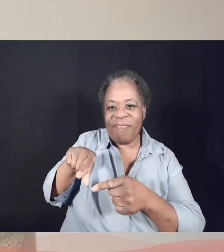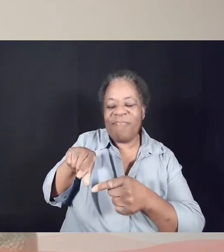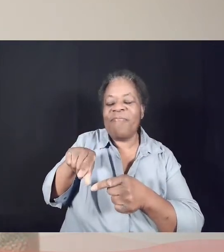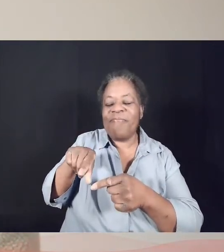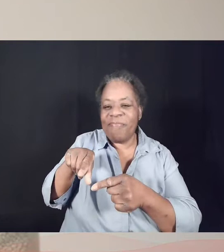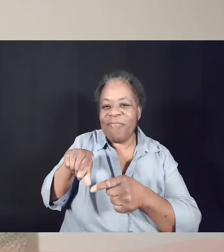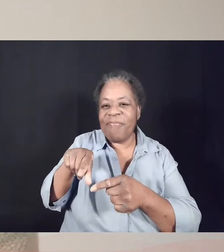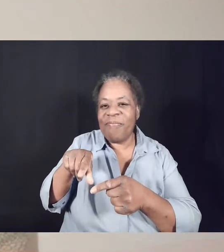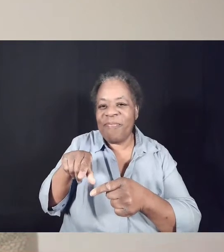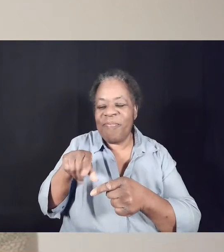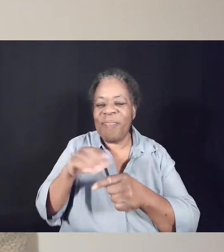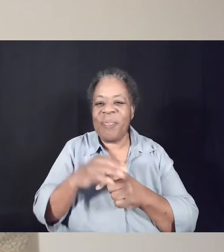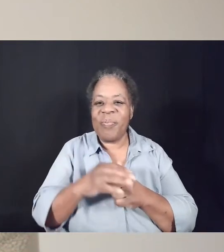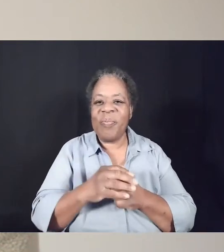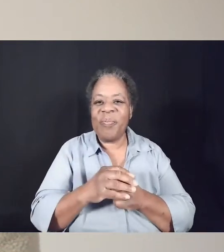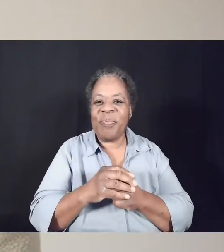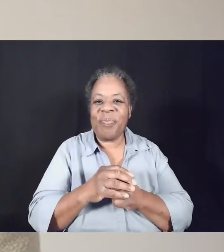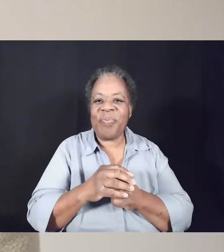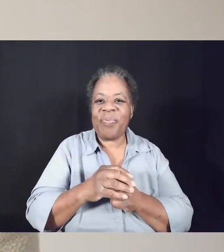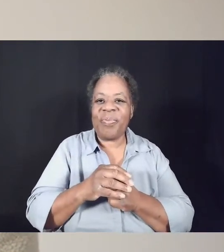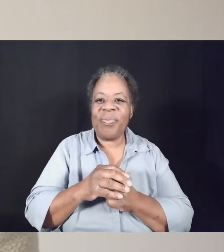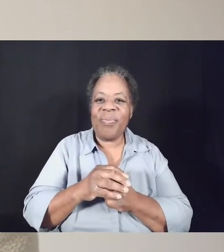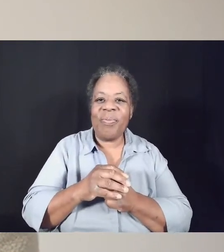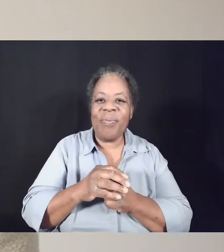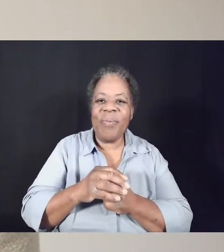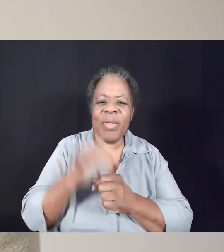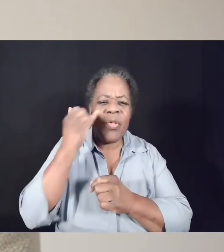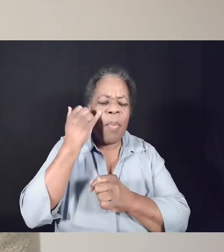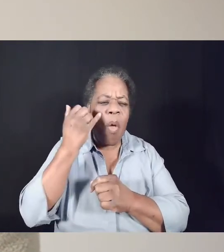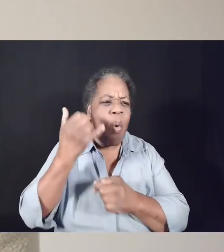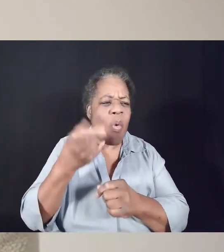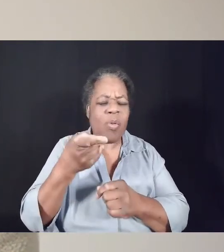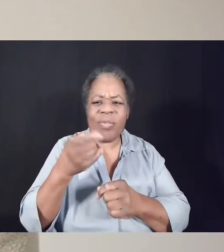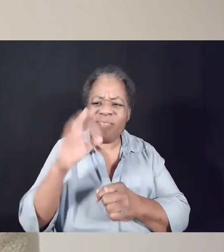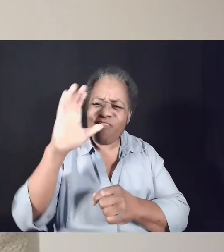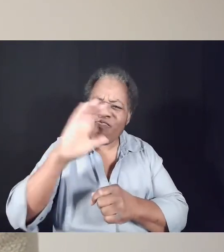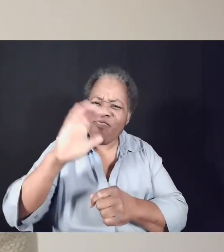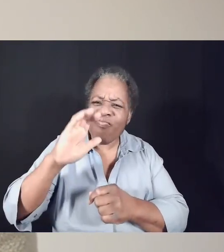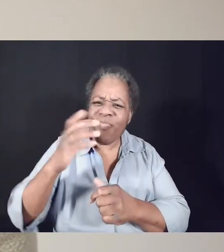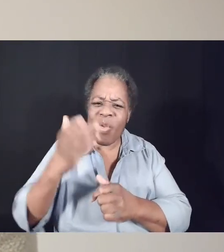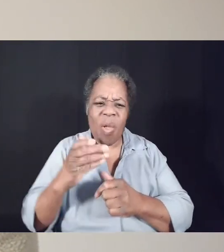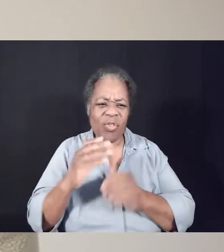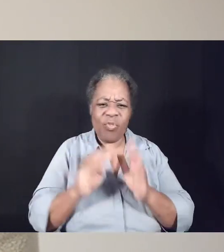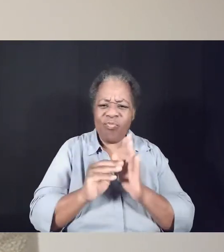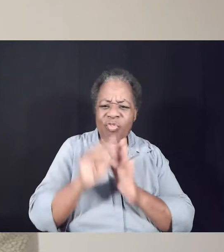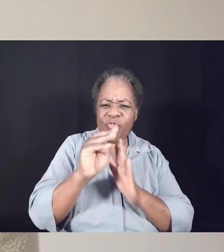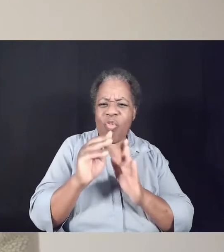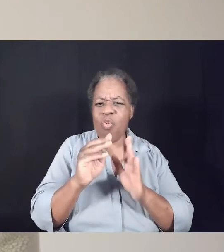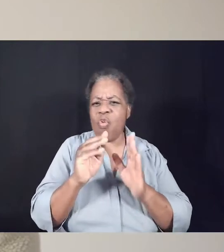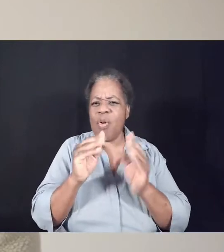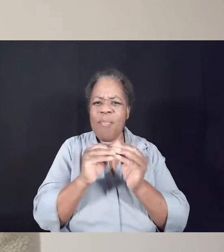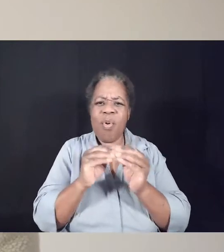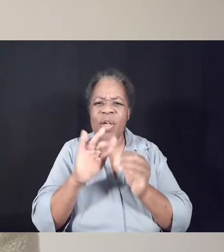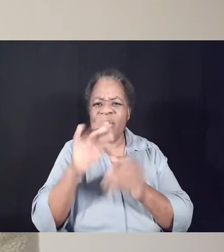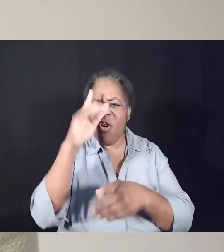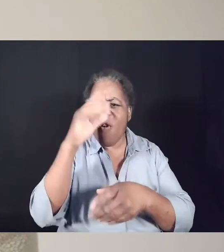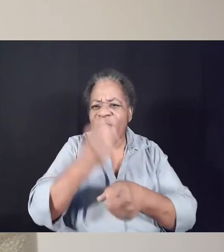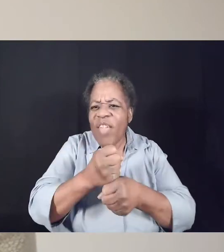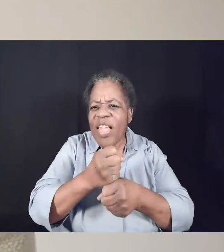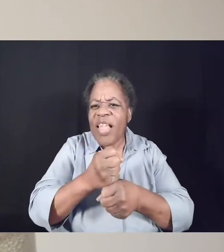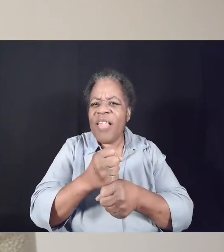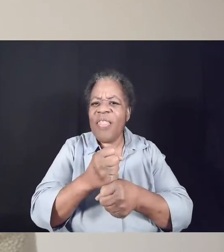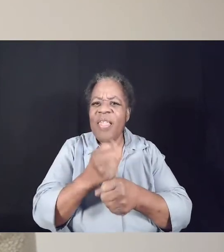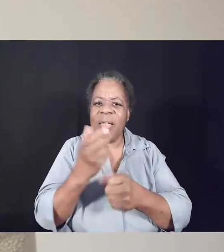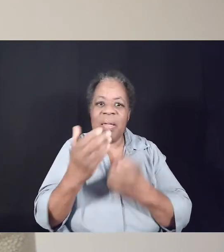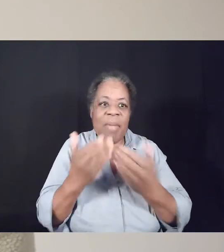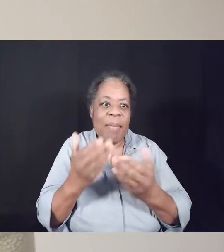chocolate on us. And if you're looking maybe for a way to grow more in your faith or in community, joining a group might feel like